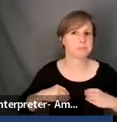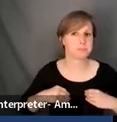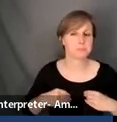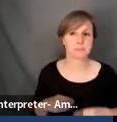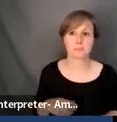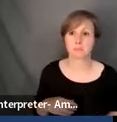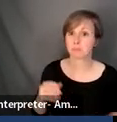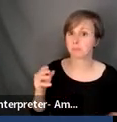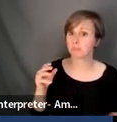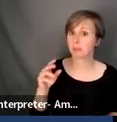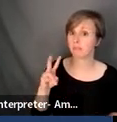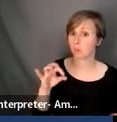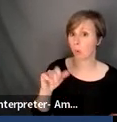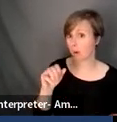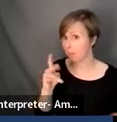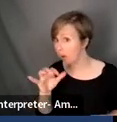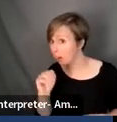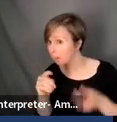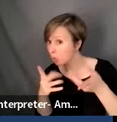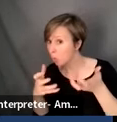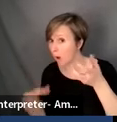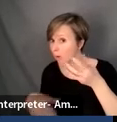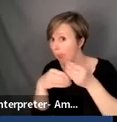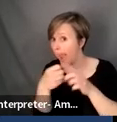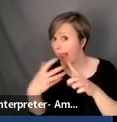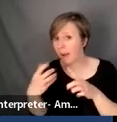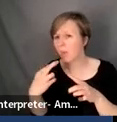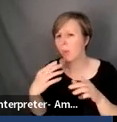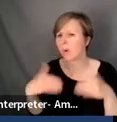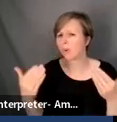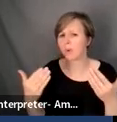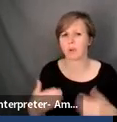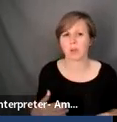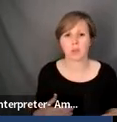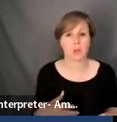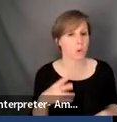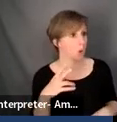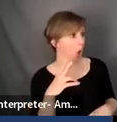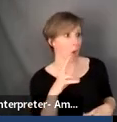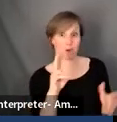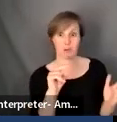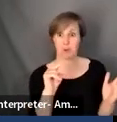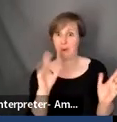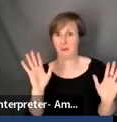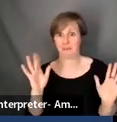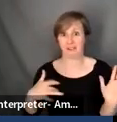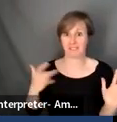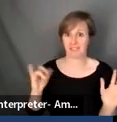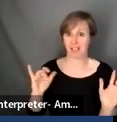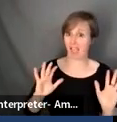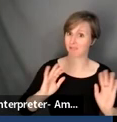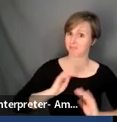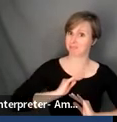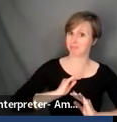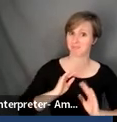Miriam, do you have anything to add to this or shall we go to the next question? It's up to you. Um, no, I think everything was pretty much said. I